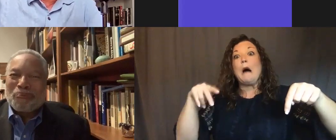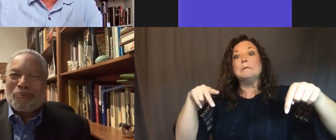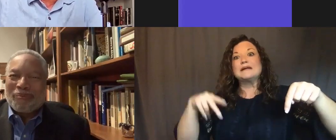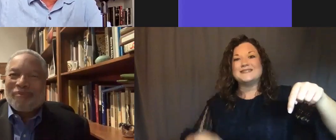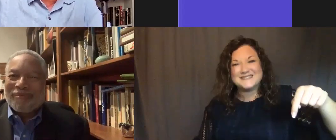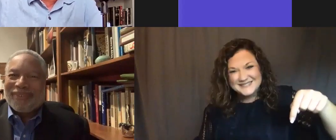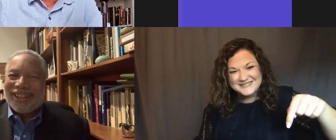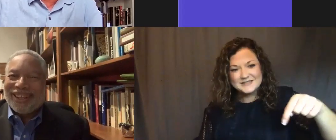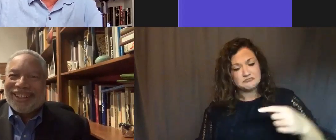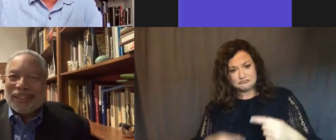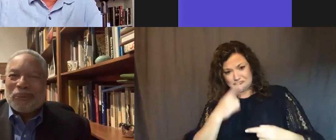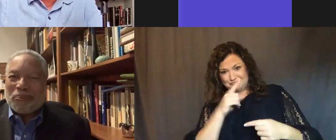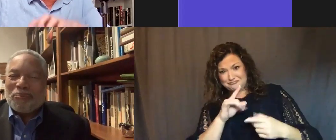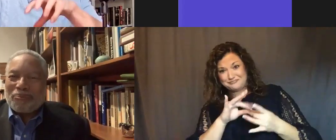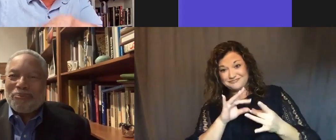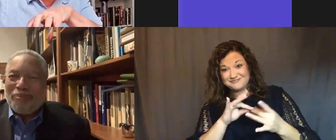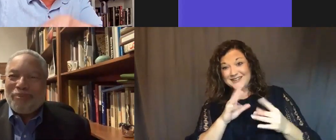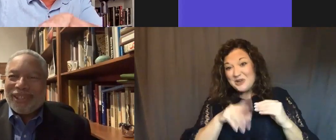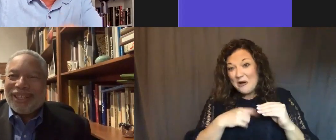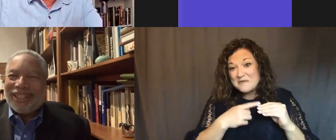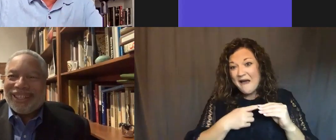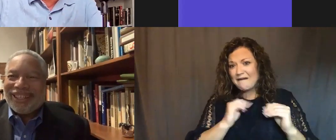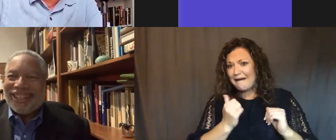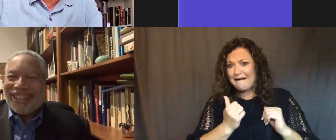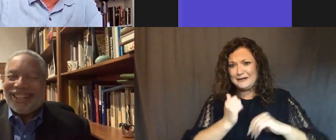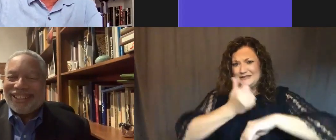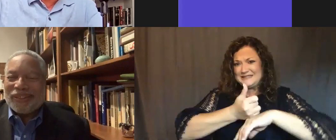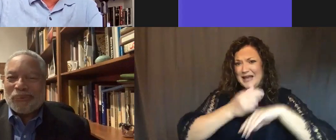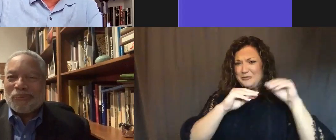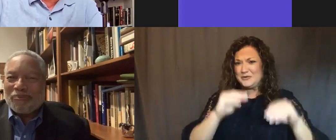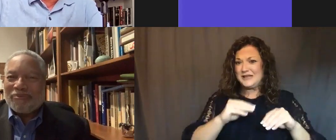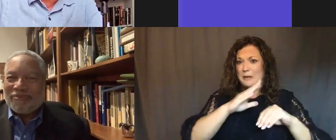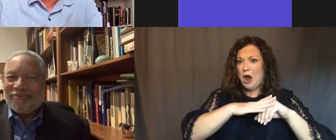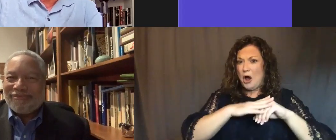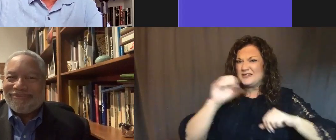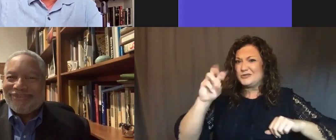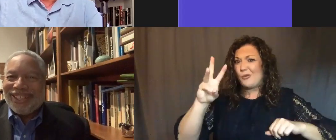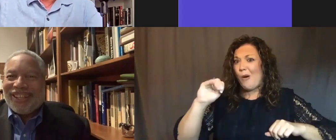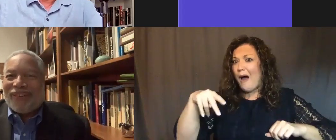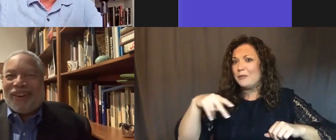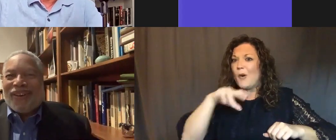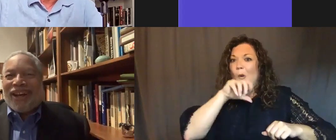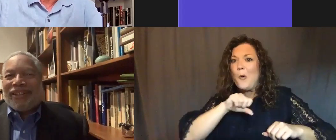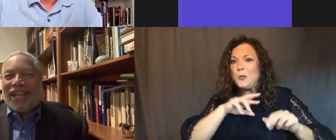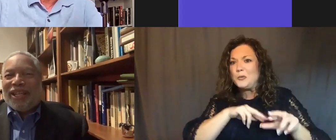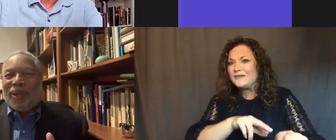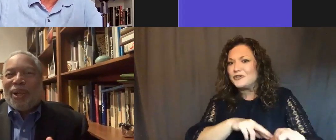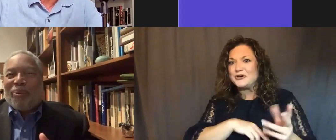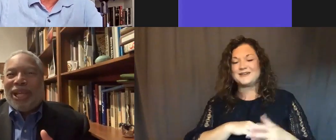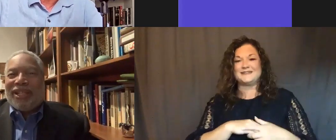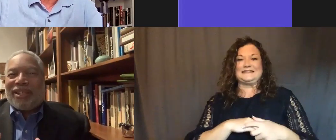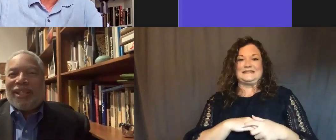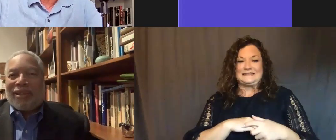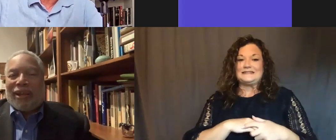just talk briefly about the problems of how to sit a museum there on top of that old river? Well, I'll tell you,